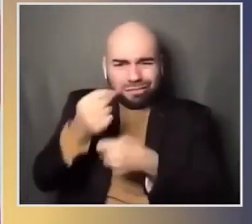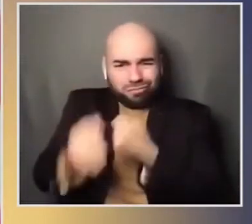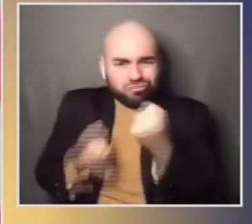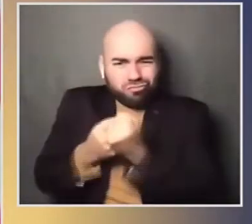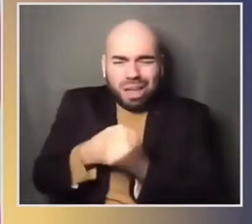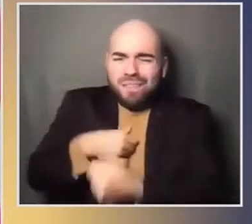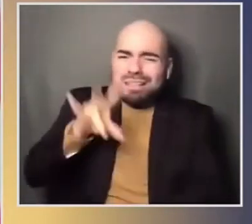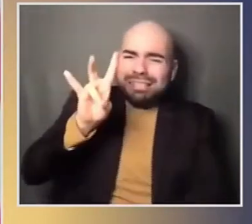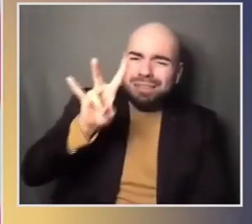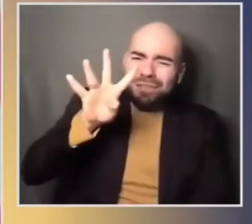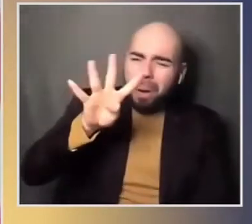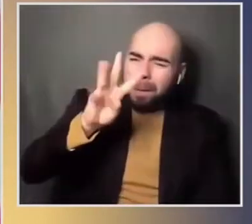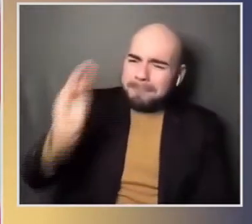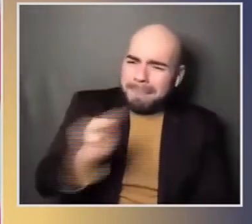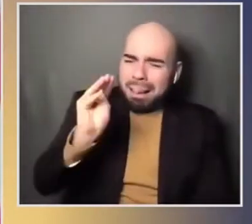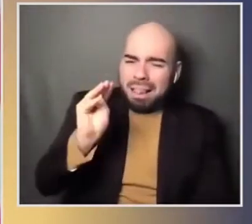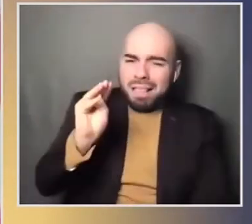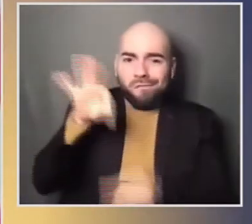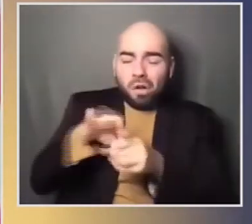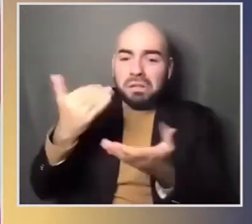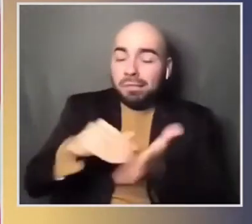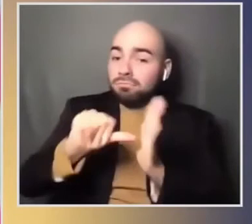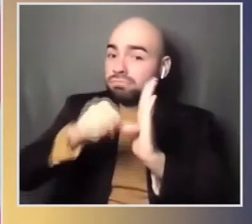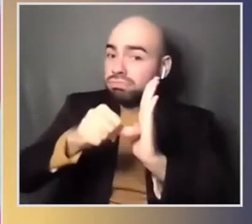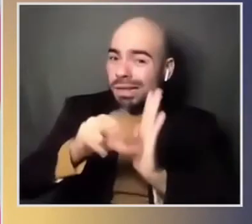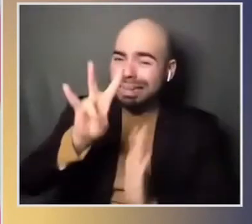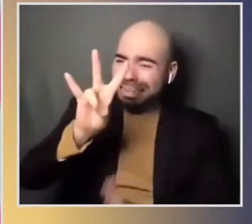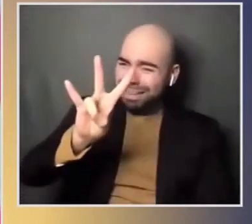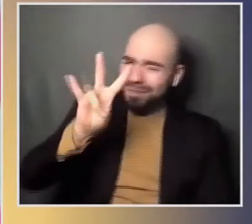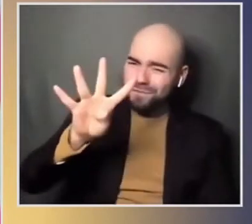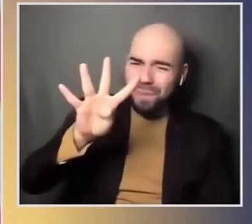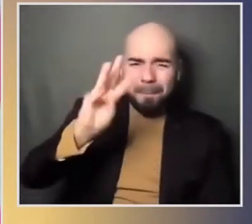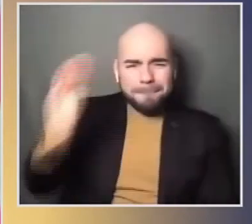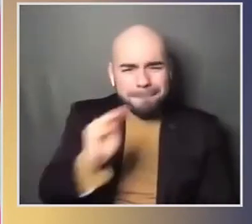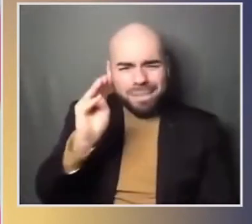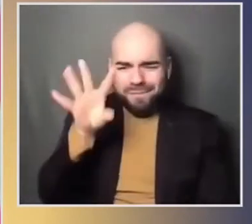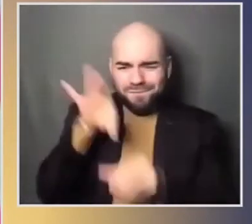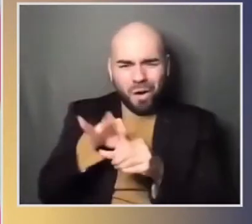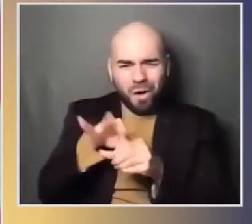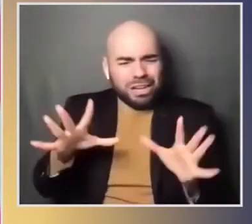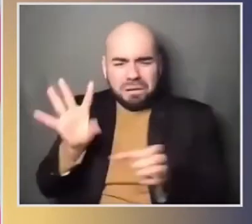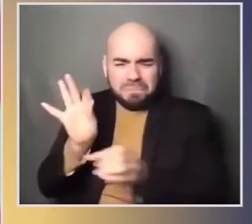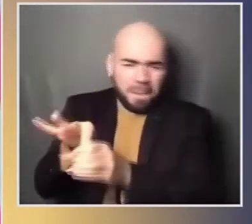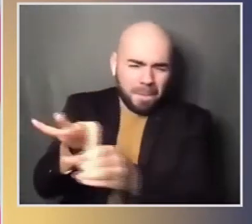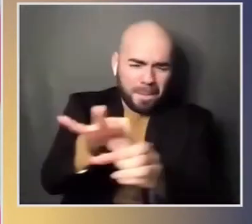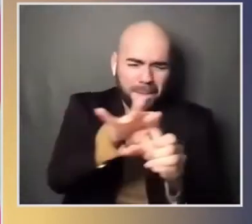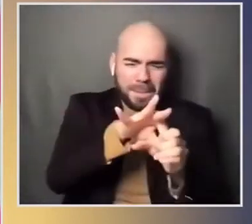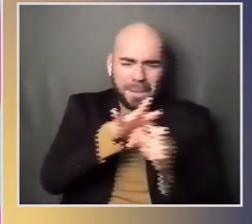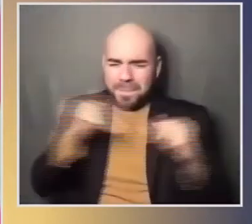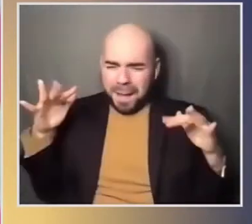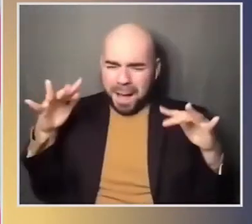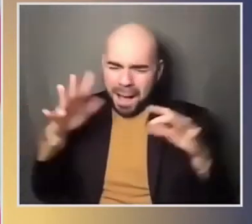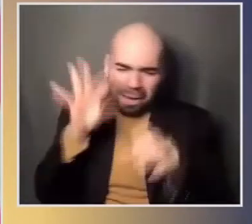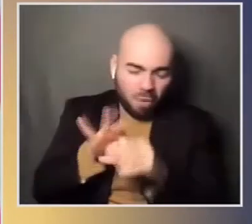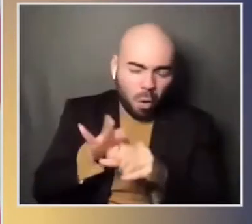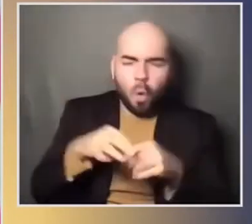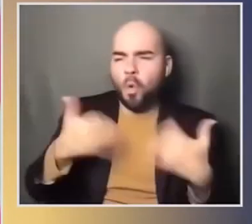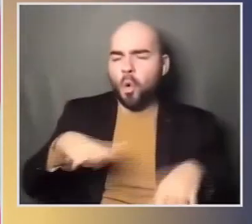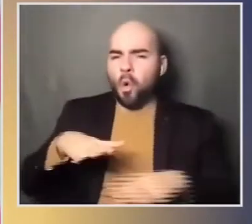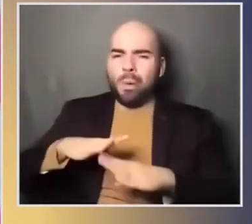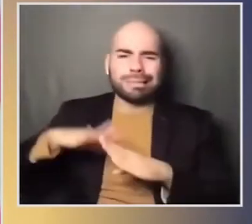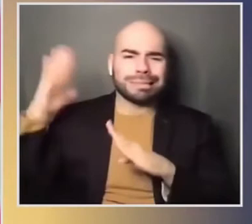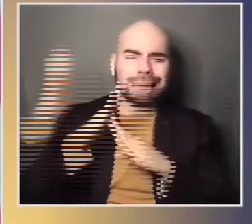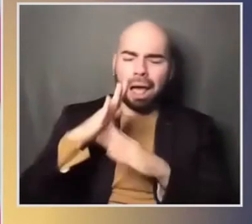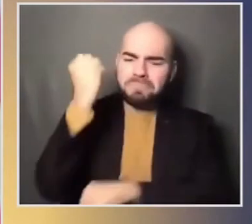trump's call for vote counting to stop and his unsubstantiated claim of electoral fraud defense